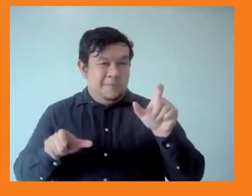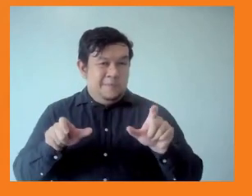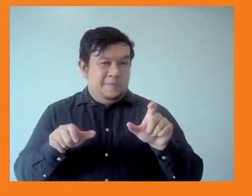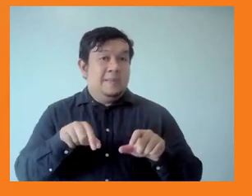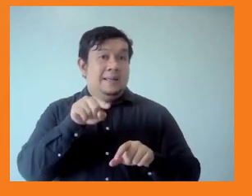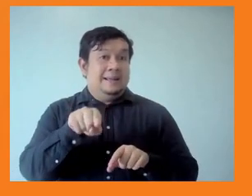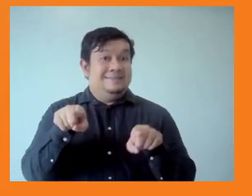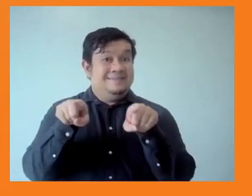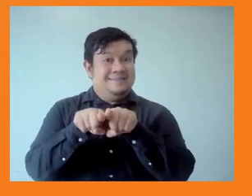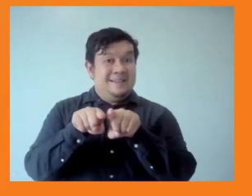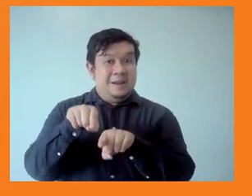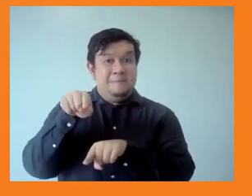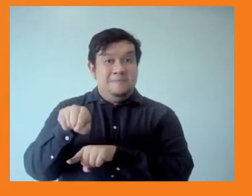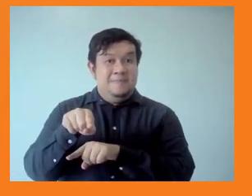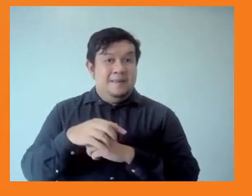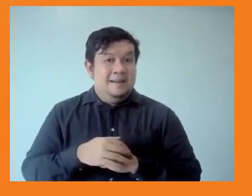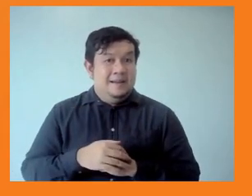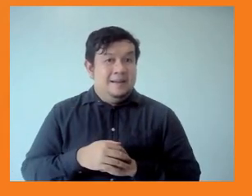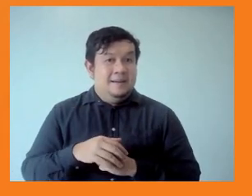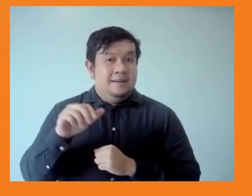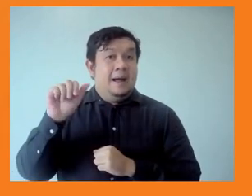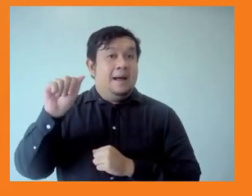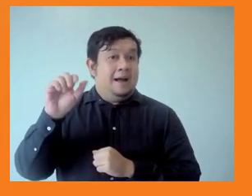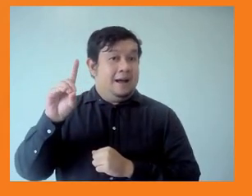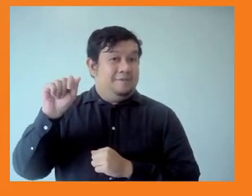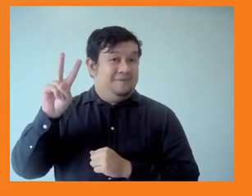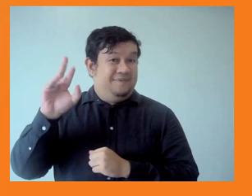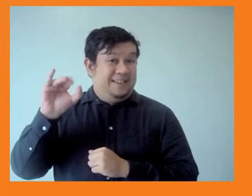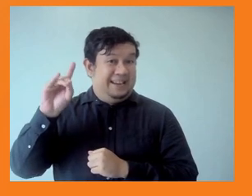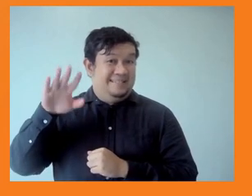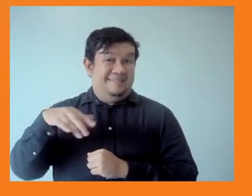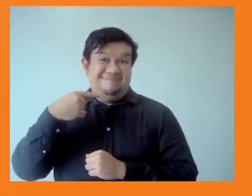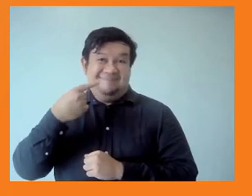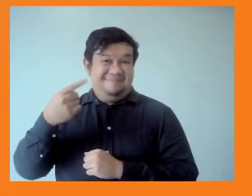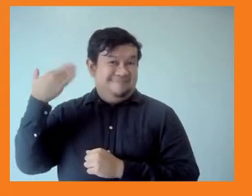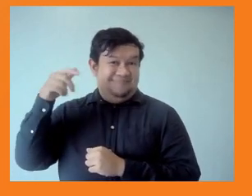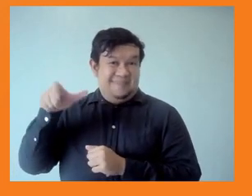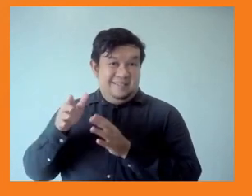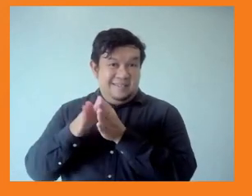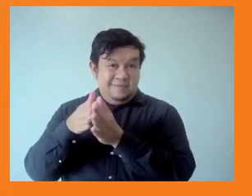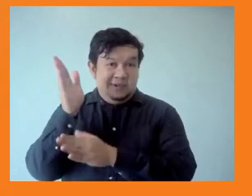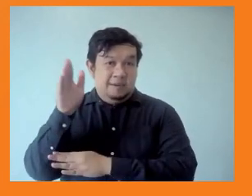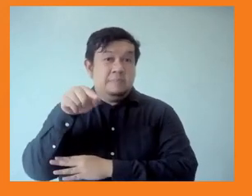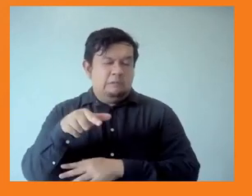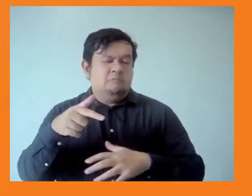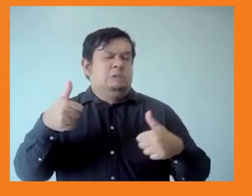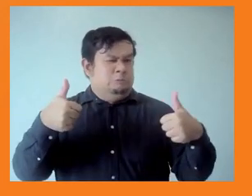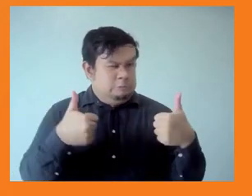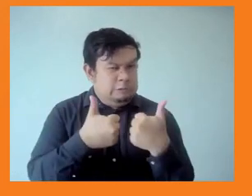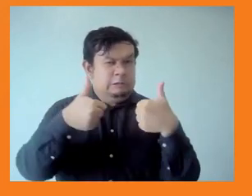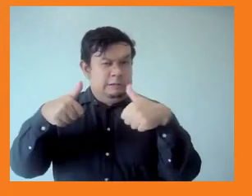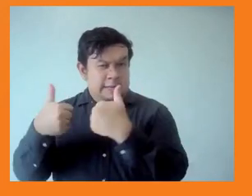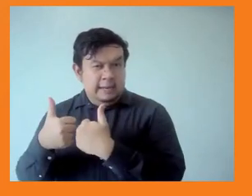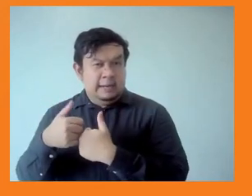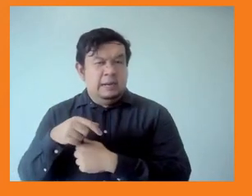the dawn of everything, I think is a must read, and it really challenges our assumptions. There's a lot of